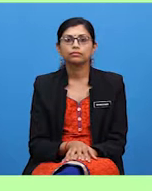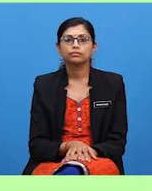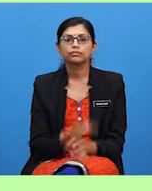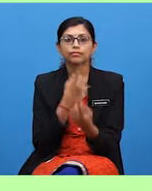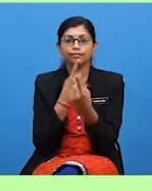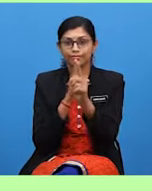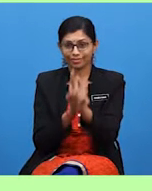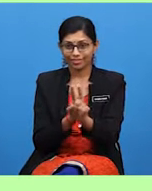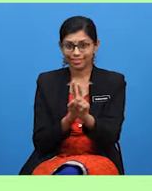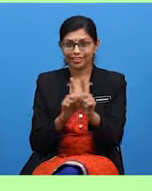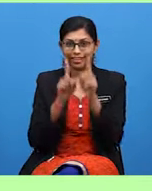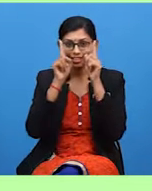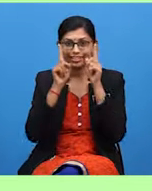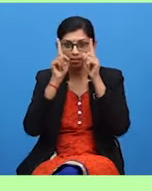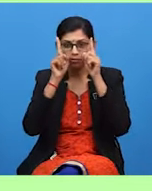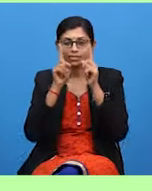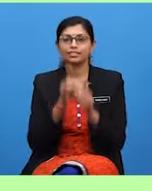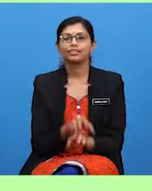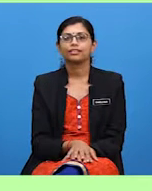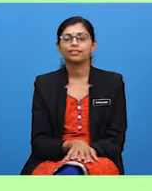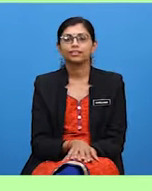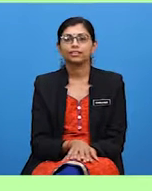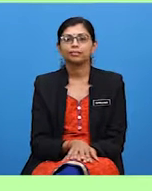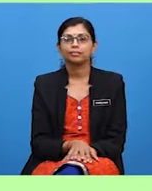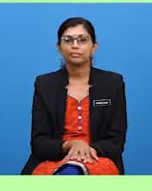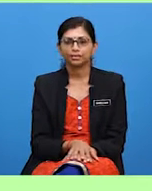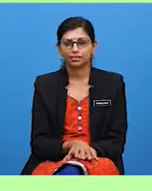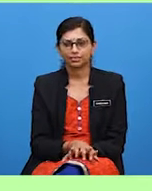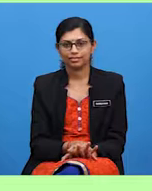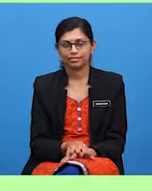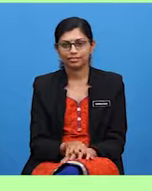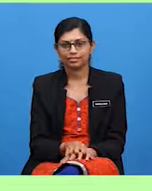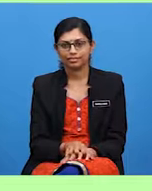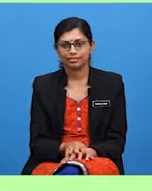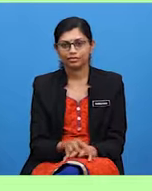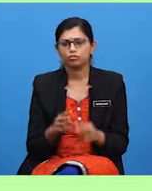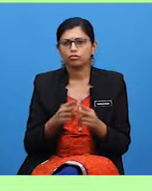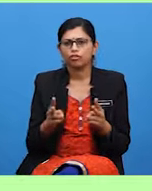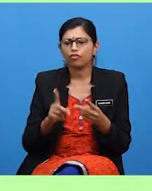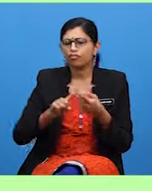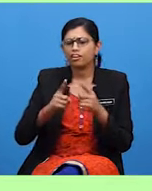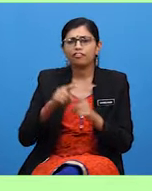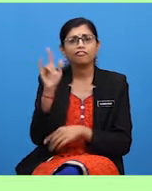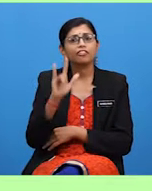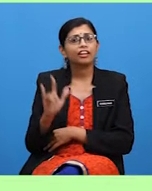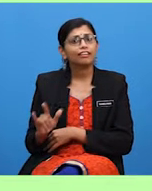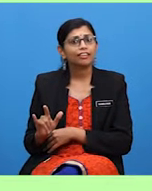They swim near the boats and look at the people. They're very friendly.